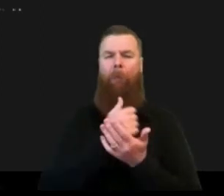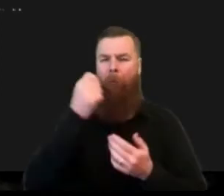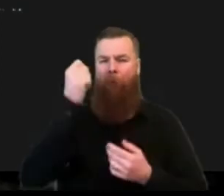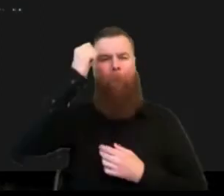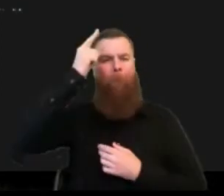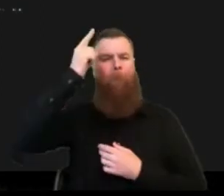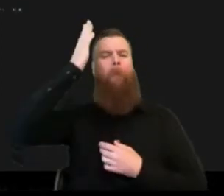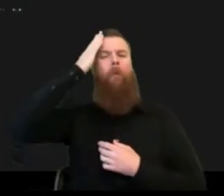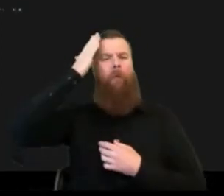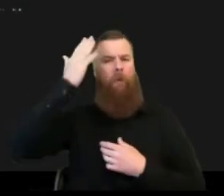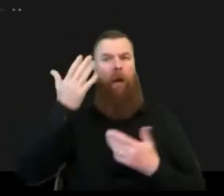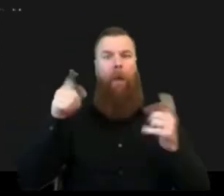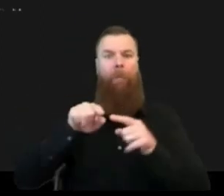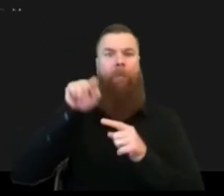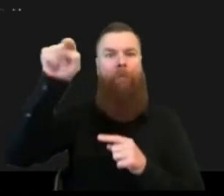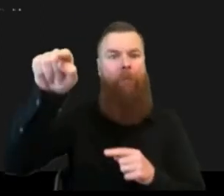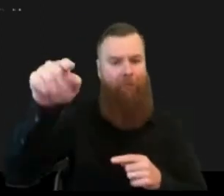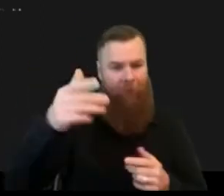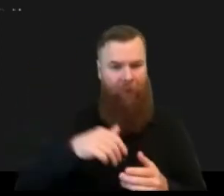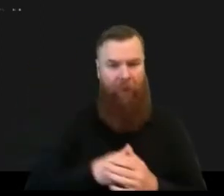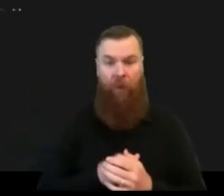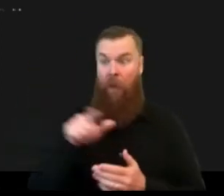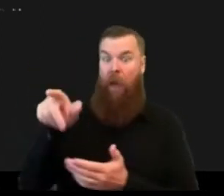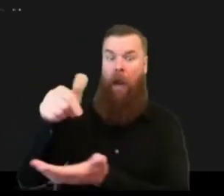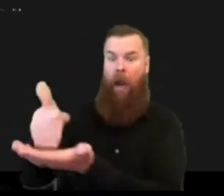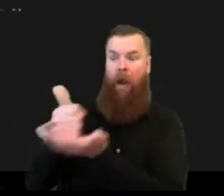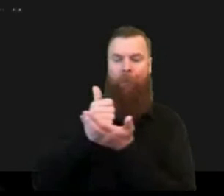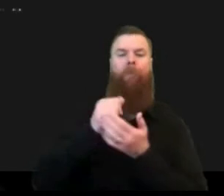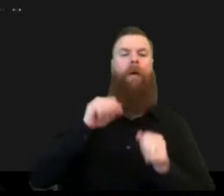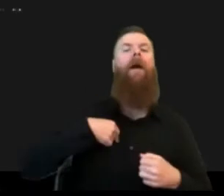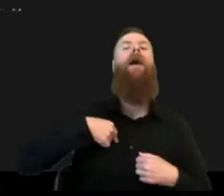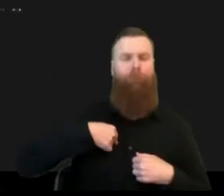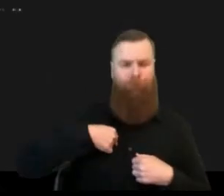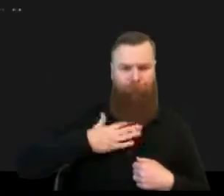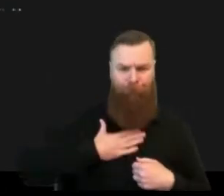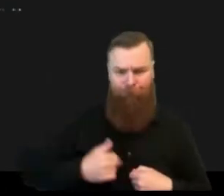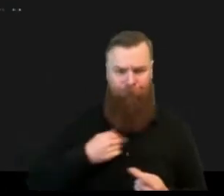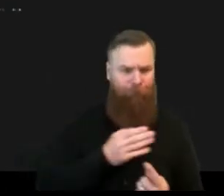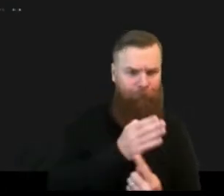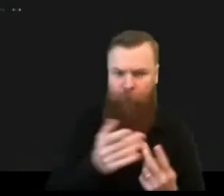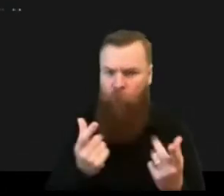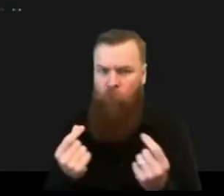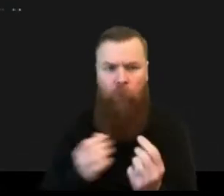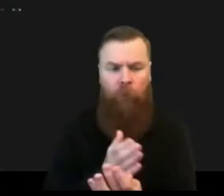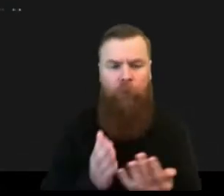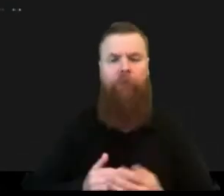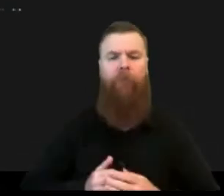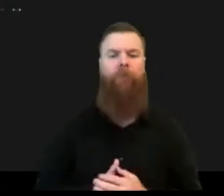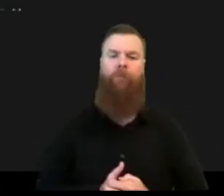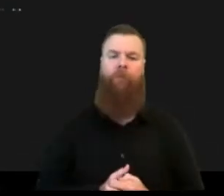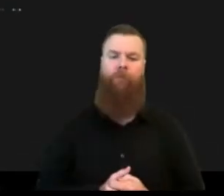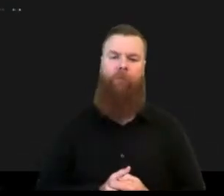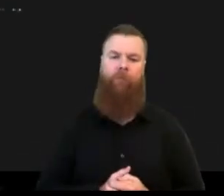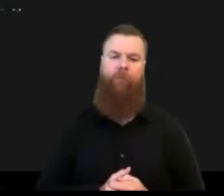um and one of the key elements is that can be dulled in multiple scales and resolutions and another element